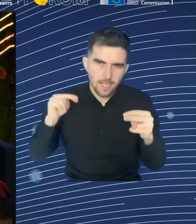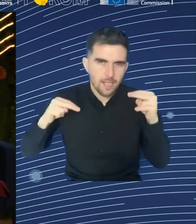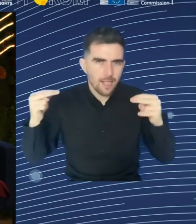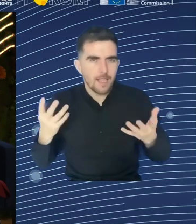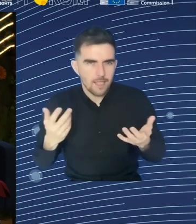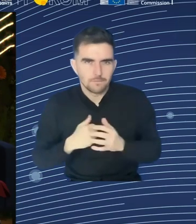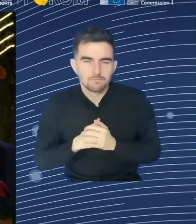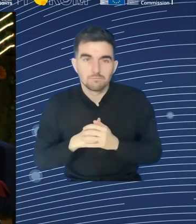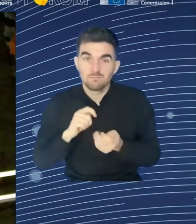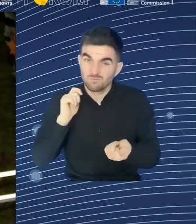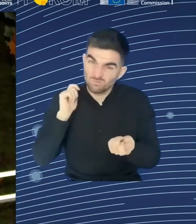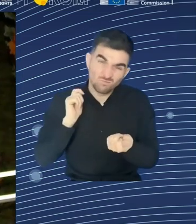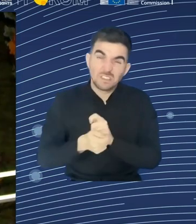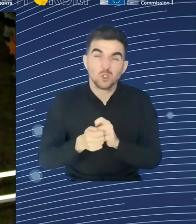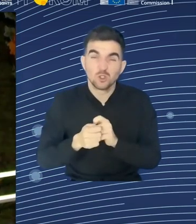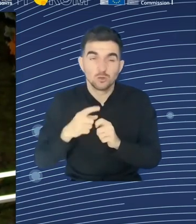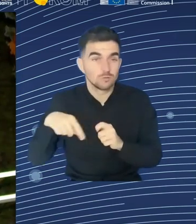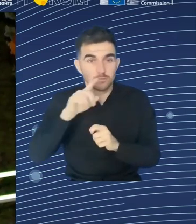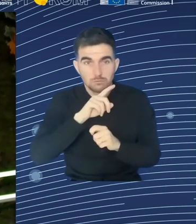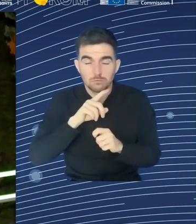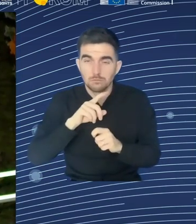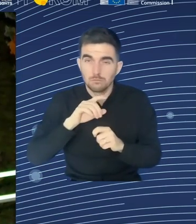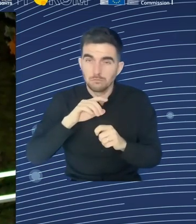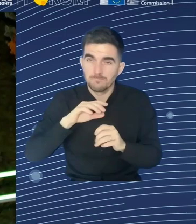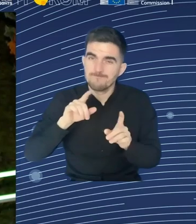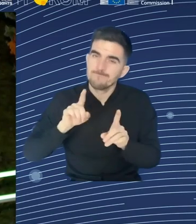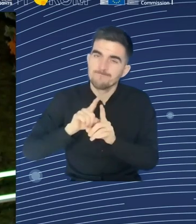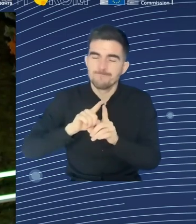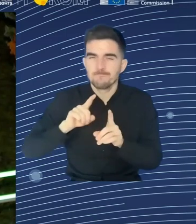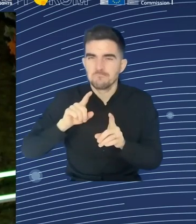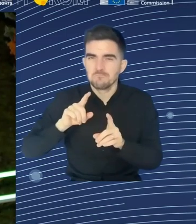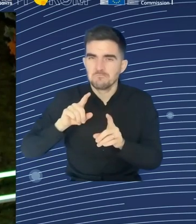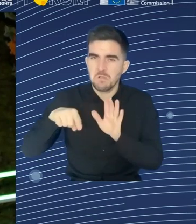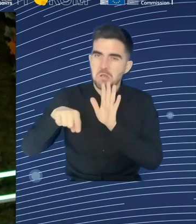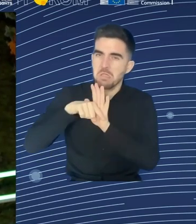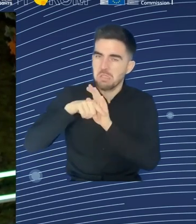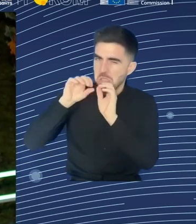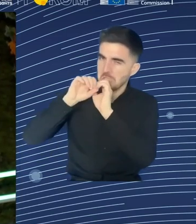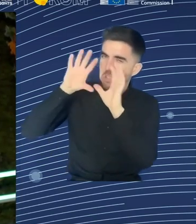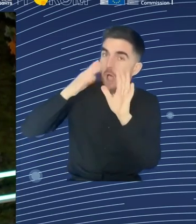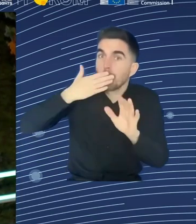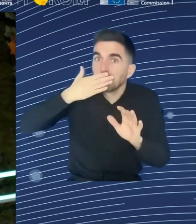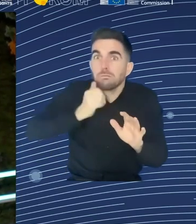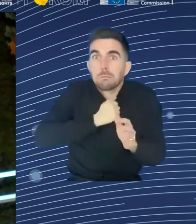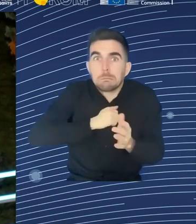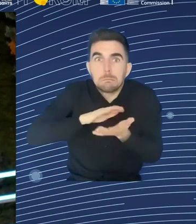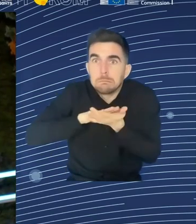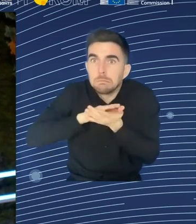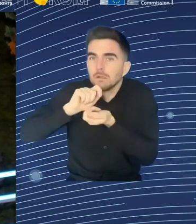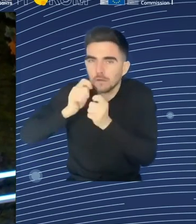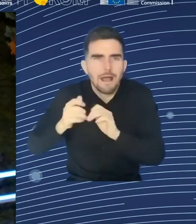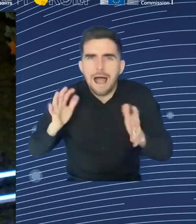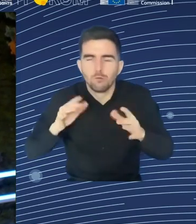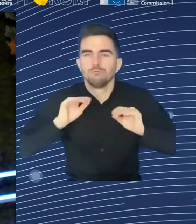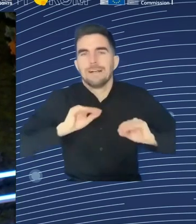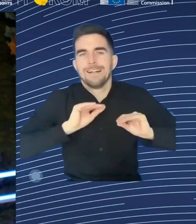job and, yep, okay, I need some training to shift to that job. Whereas men in more stable careers are often much more